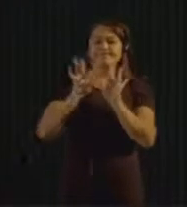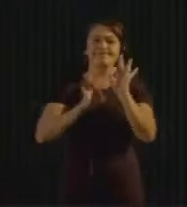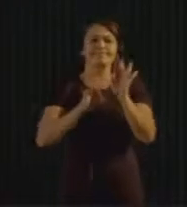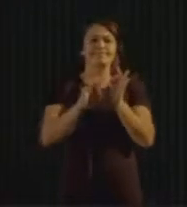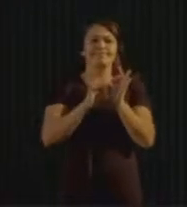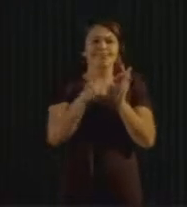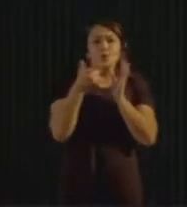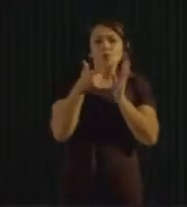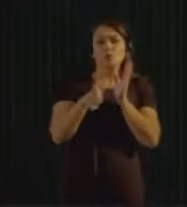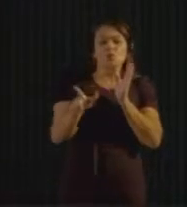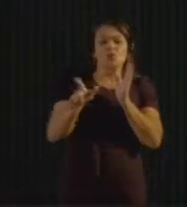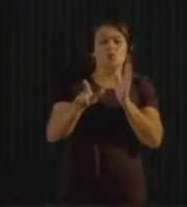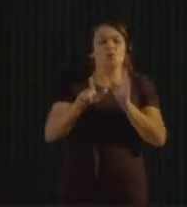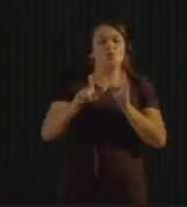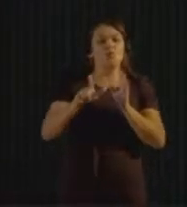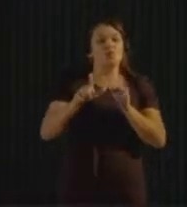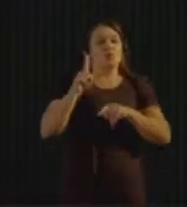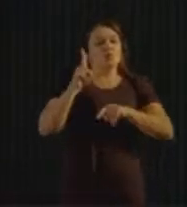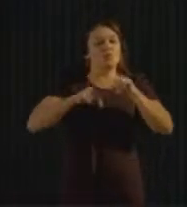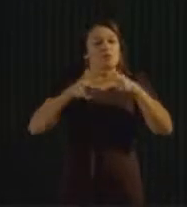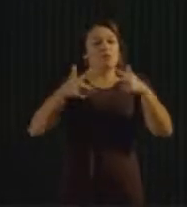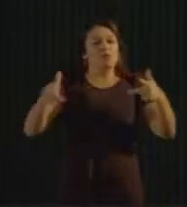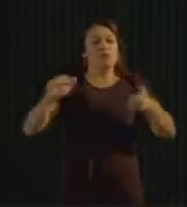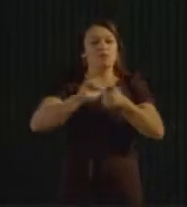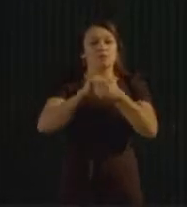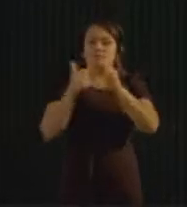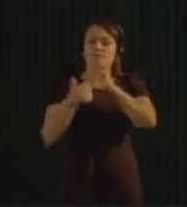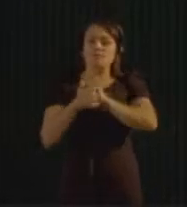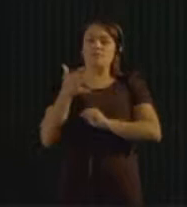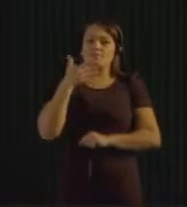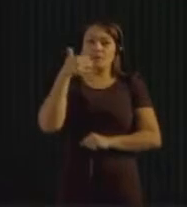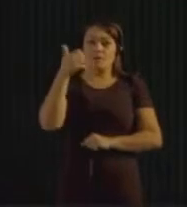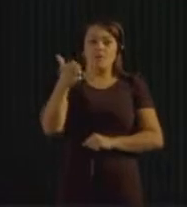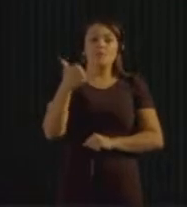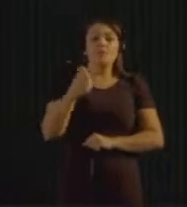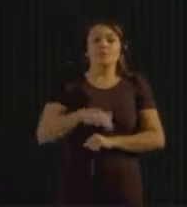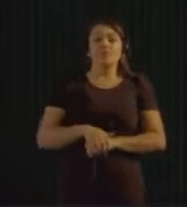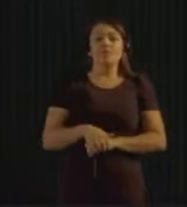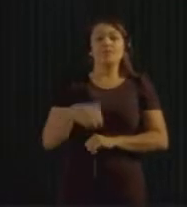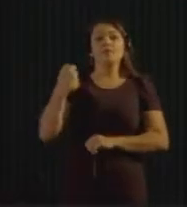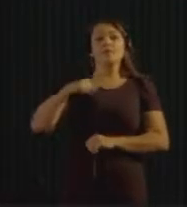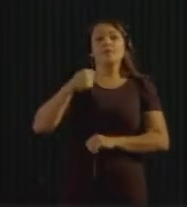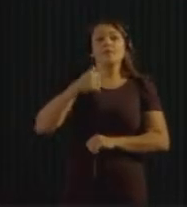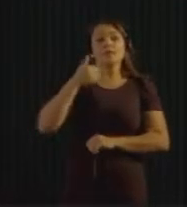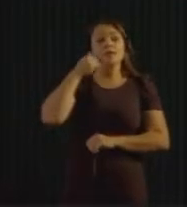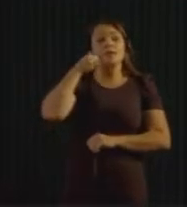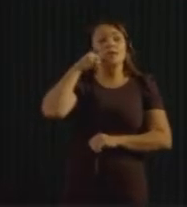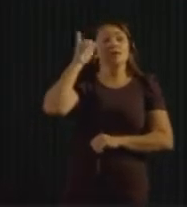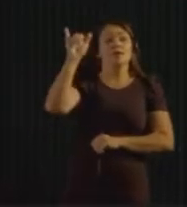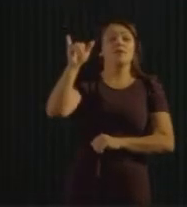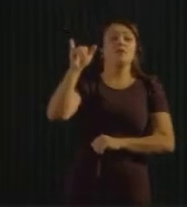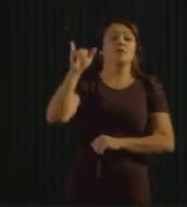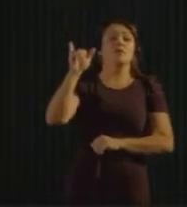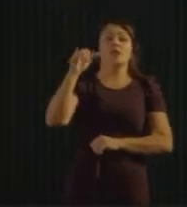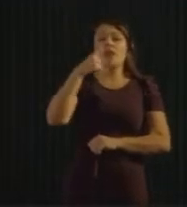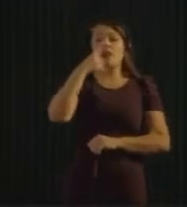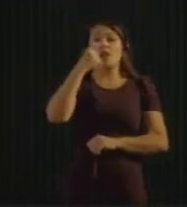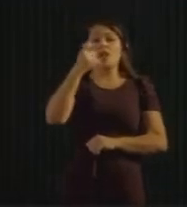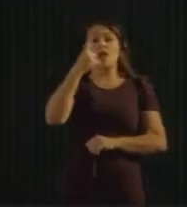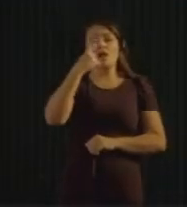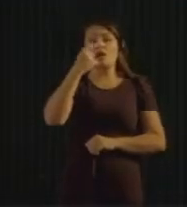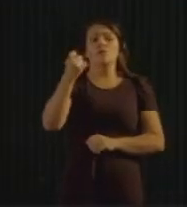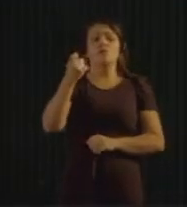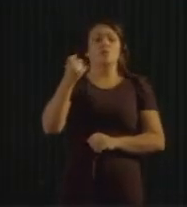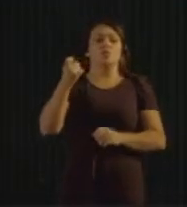The zero waste mission is to empower communities and to rethink their relationship with the